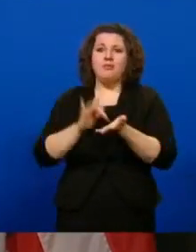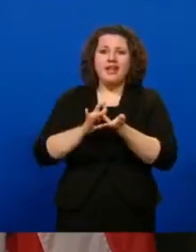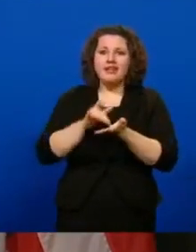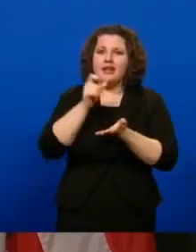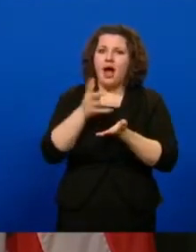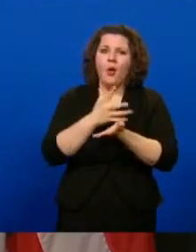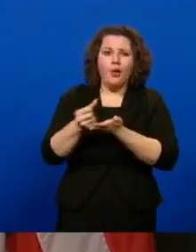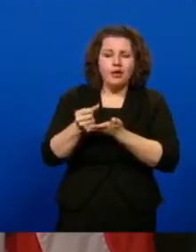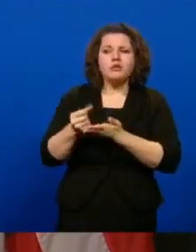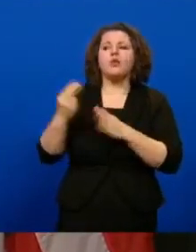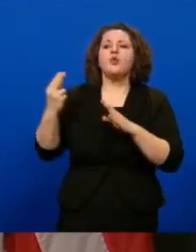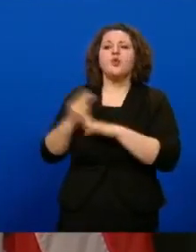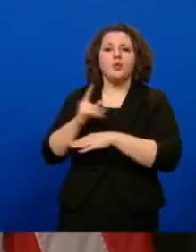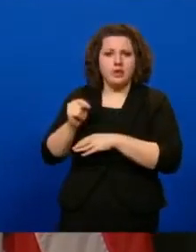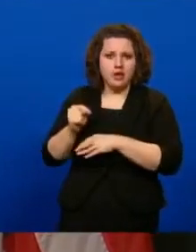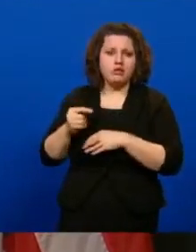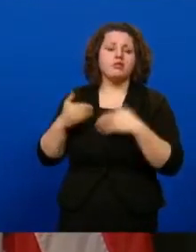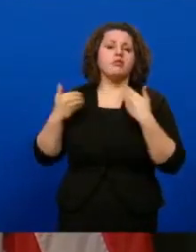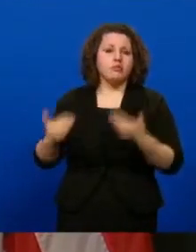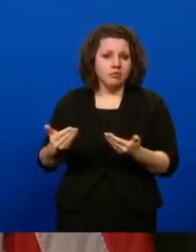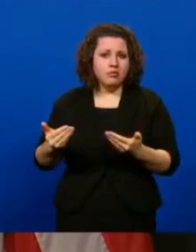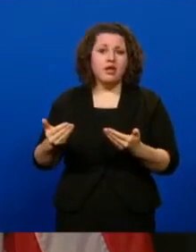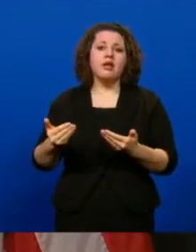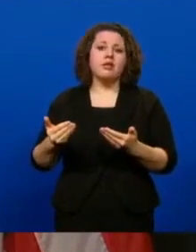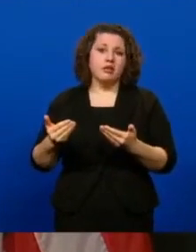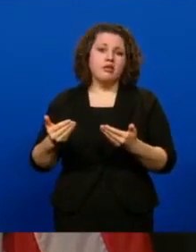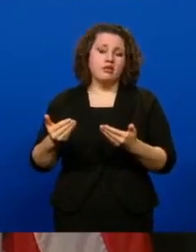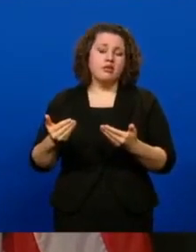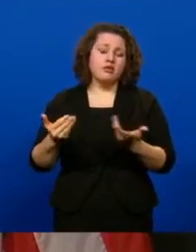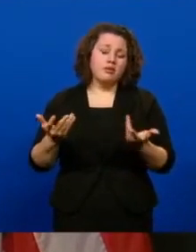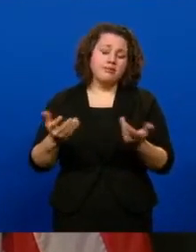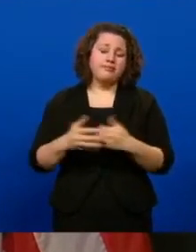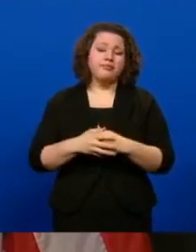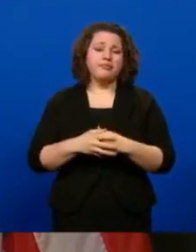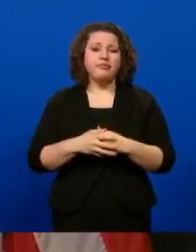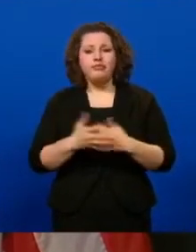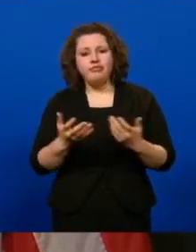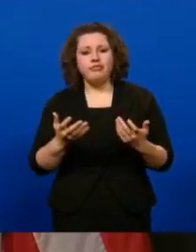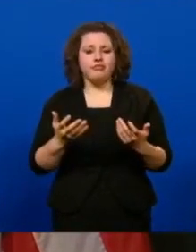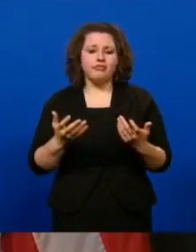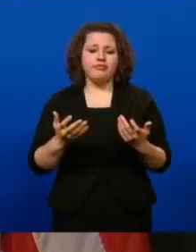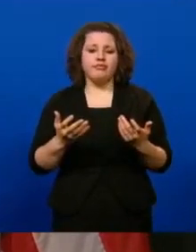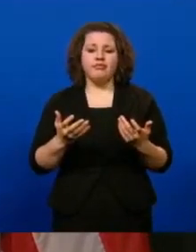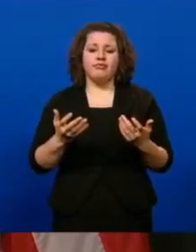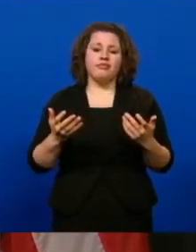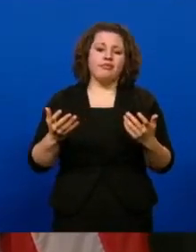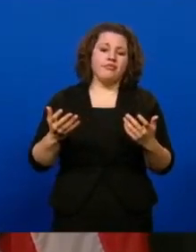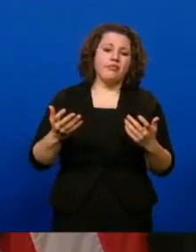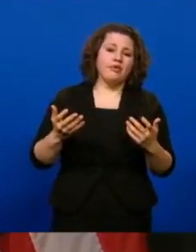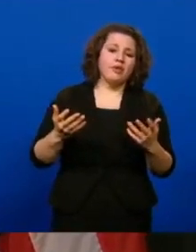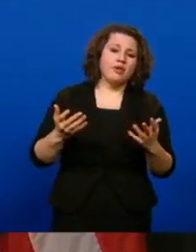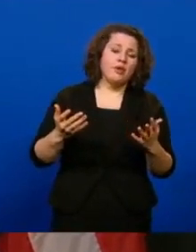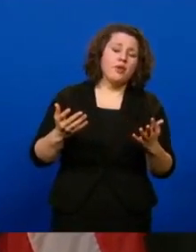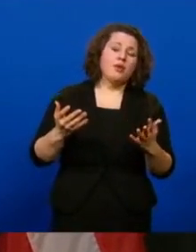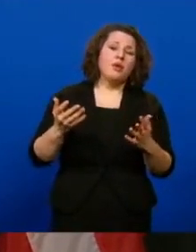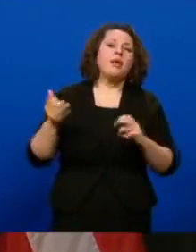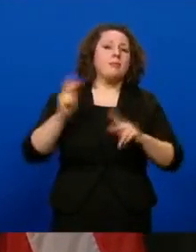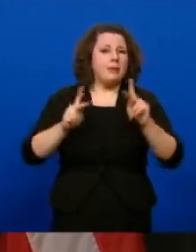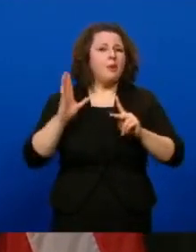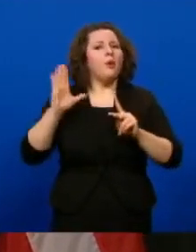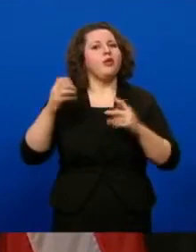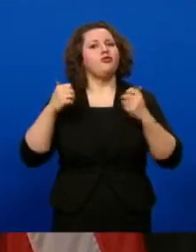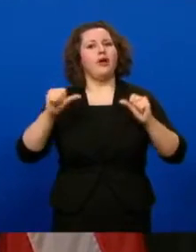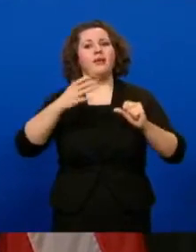allocated and get it, you know, get another Iowan vaccinated. So, you know, everybody's going to, everybody's going to do their